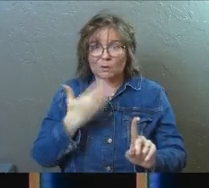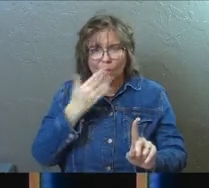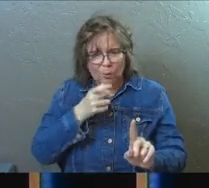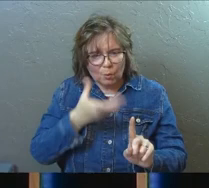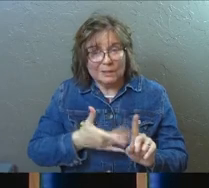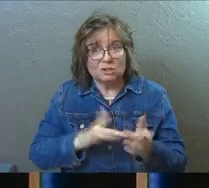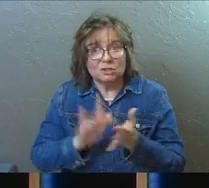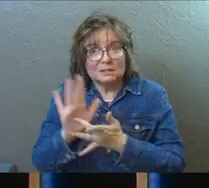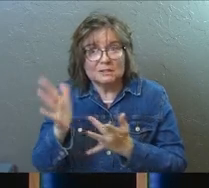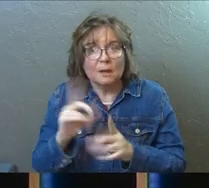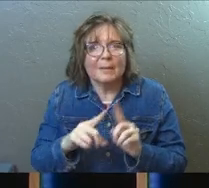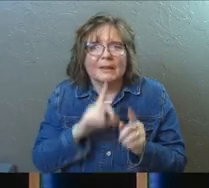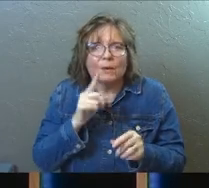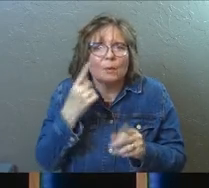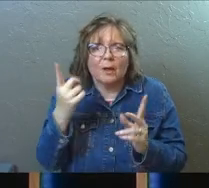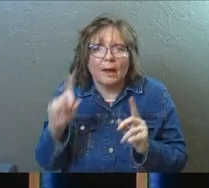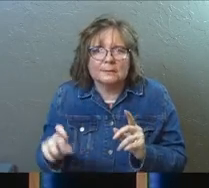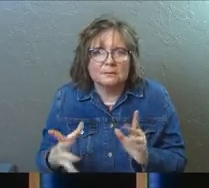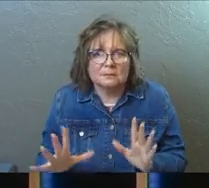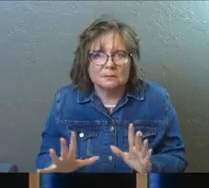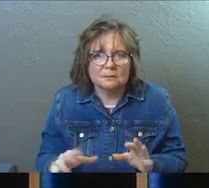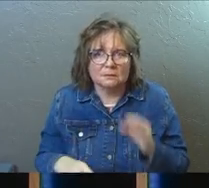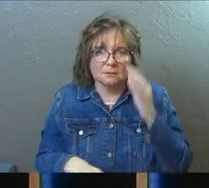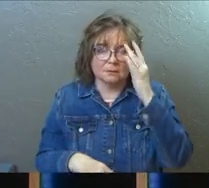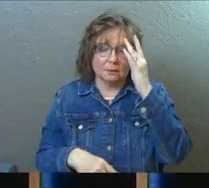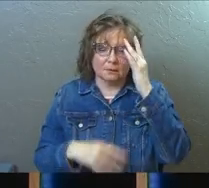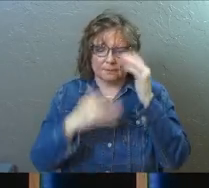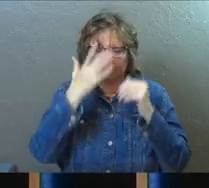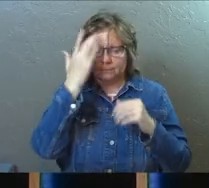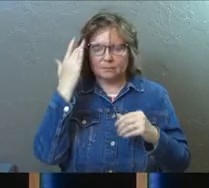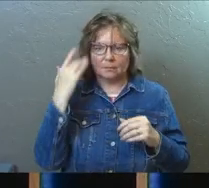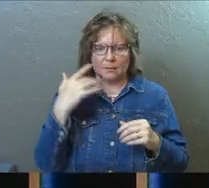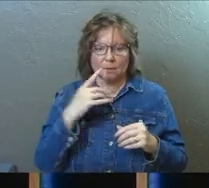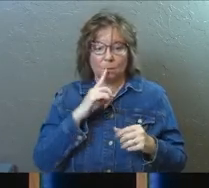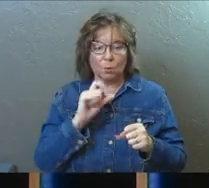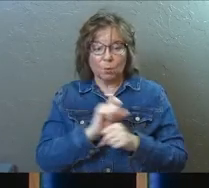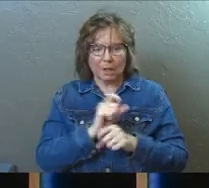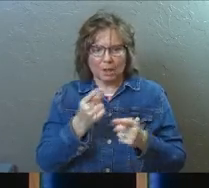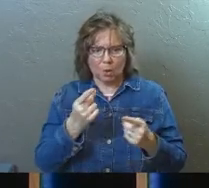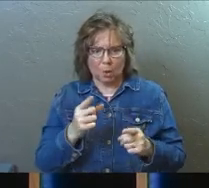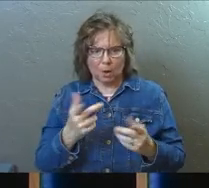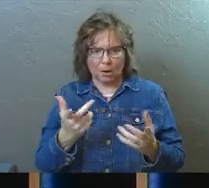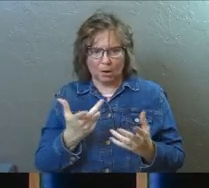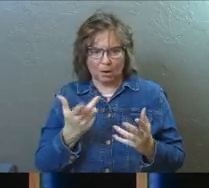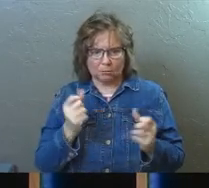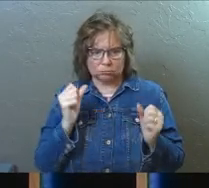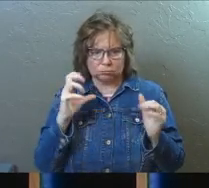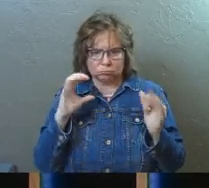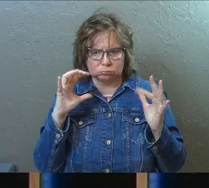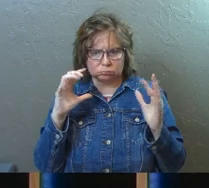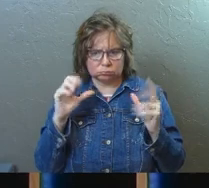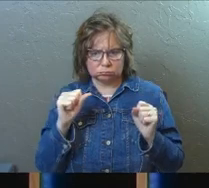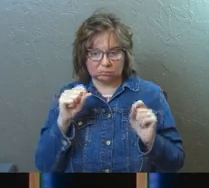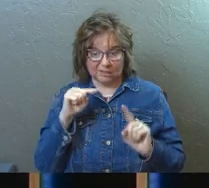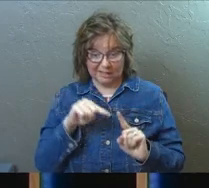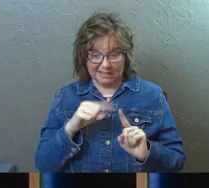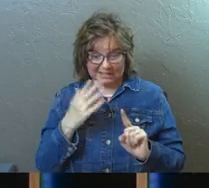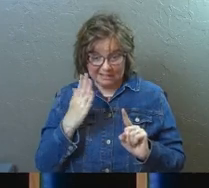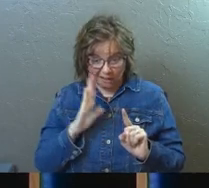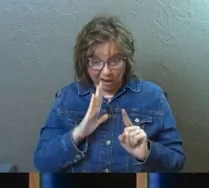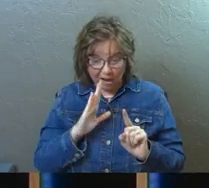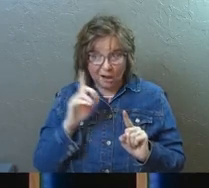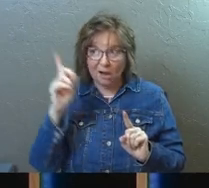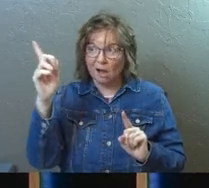you know who he is. He's Jesus, but that's not what they're asking. Like what's really going on here? This is